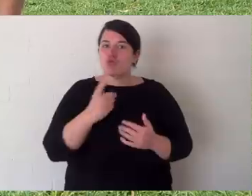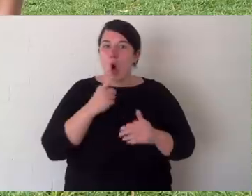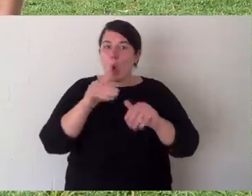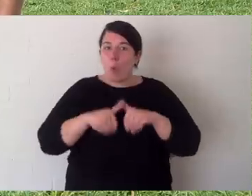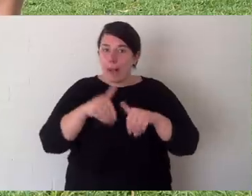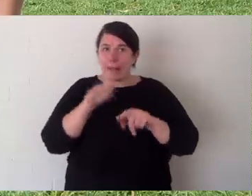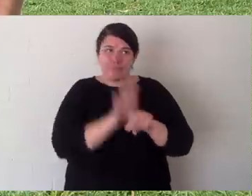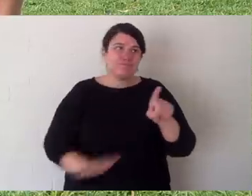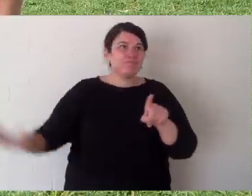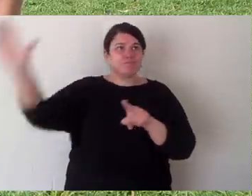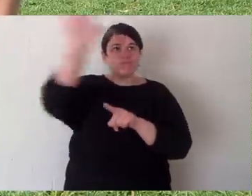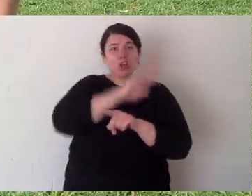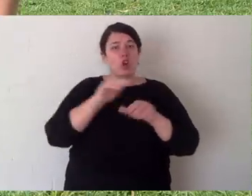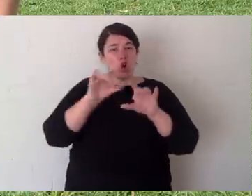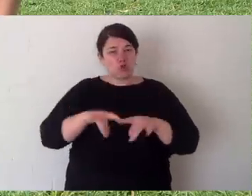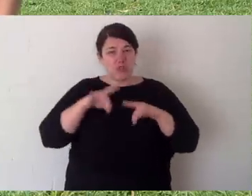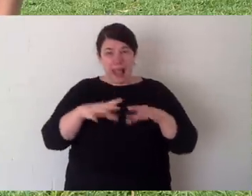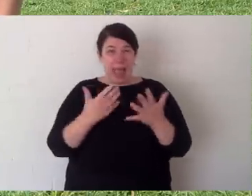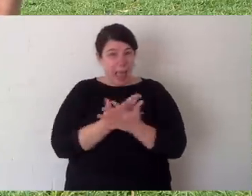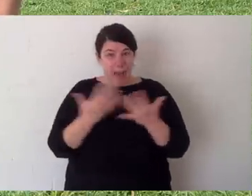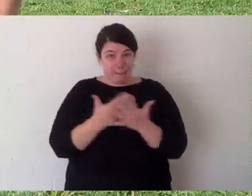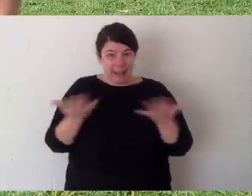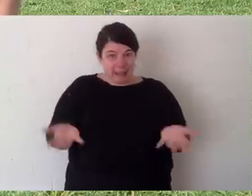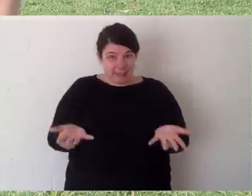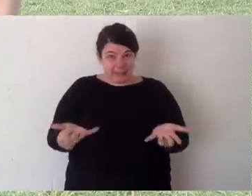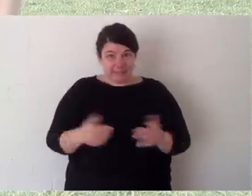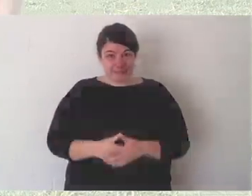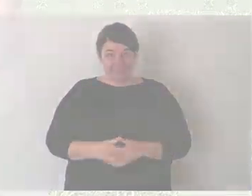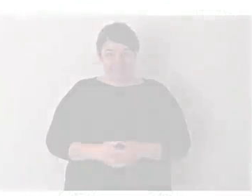species of rock wallabies are there in Australia?